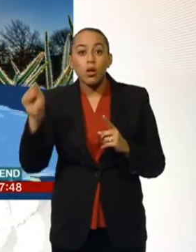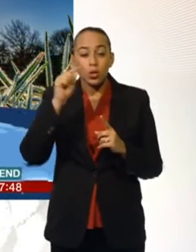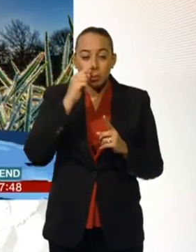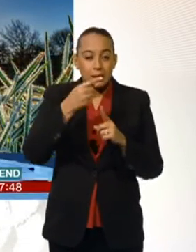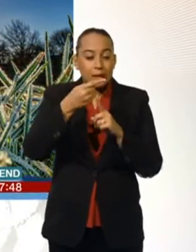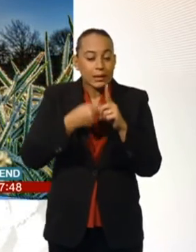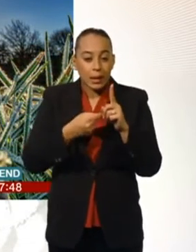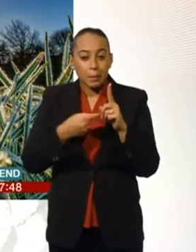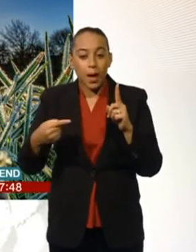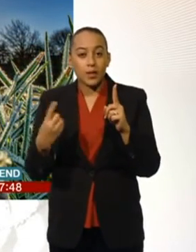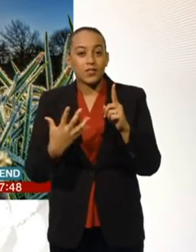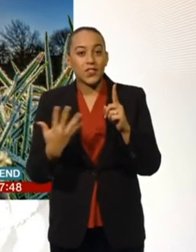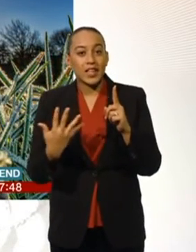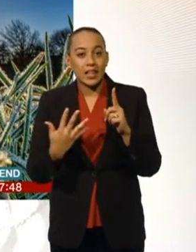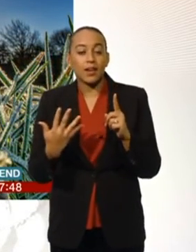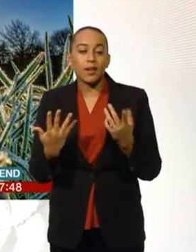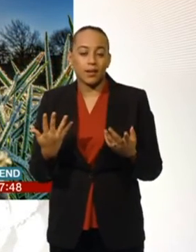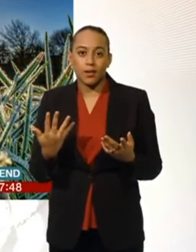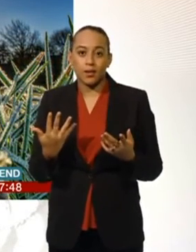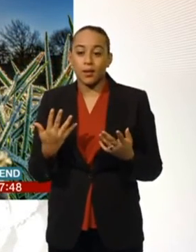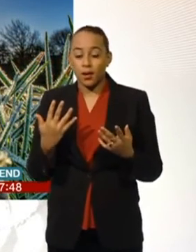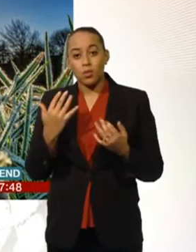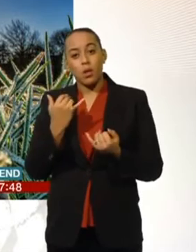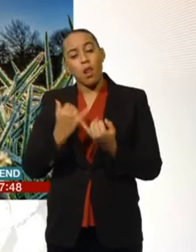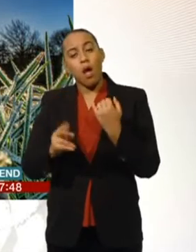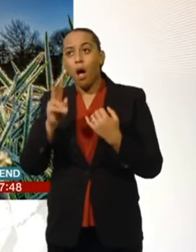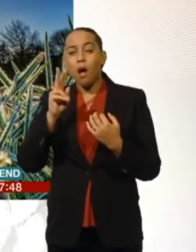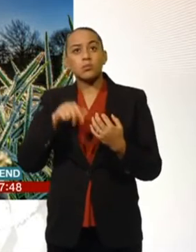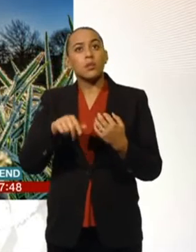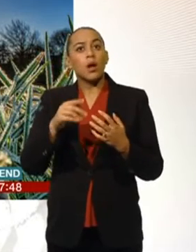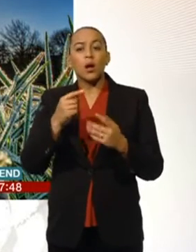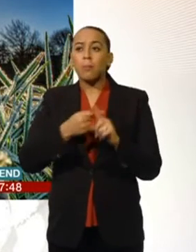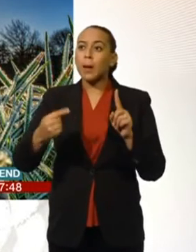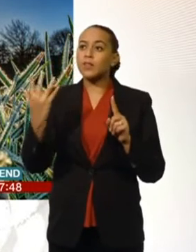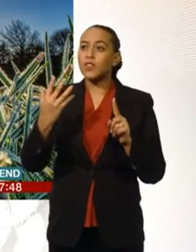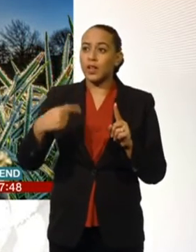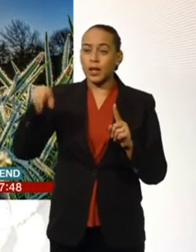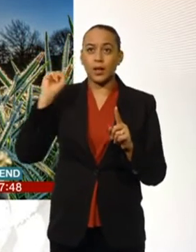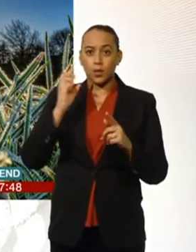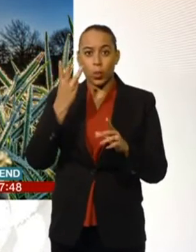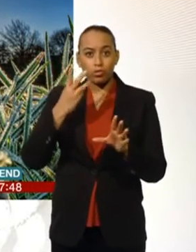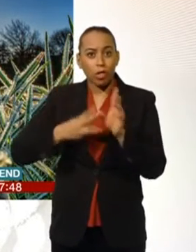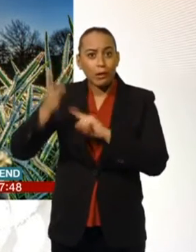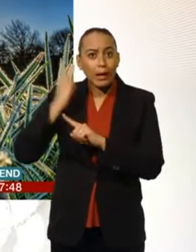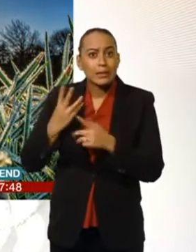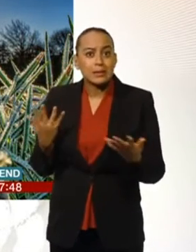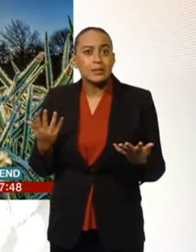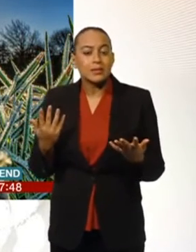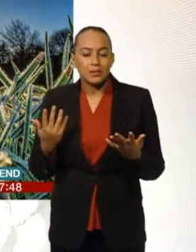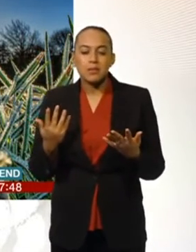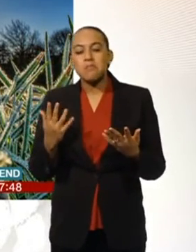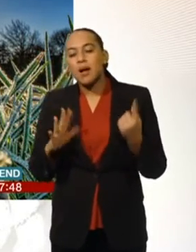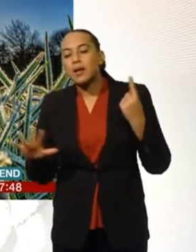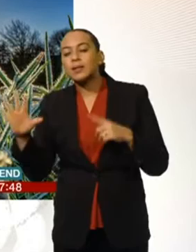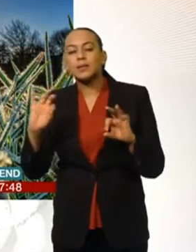15 degrees. We could see some of the coldest conditions in over three years. at least by day, Naga and Charlie, most should see some